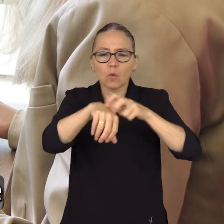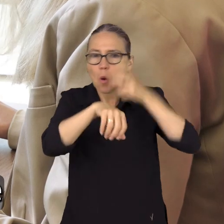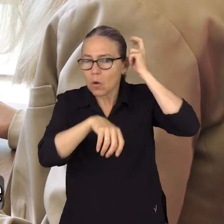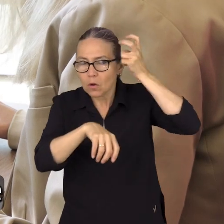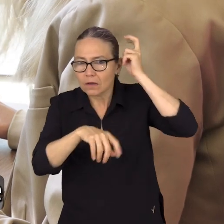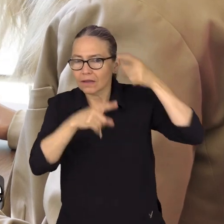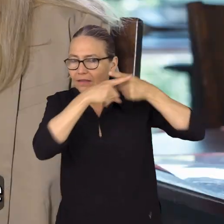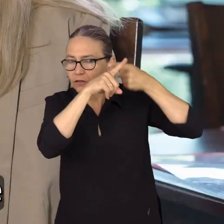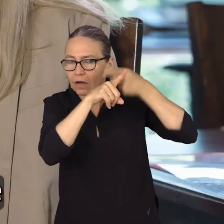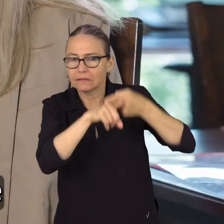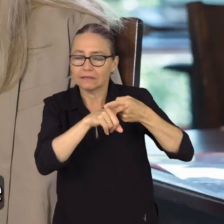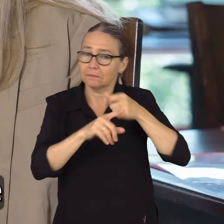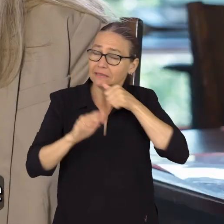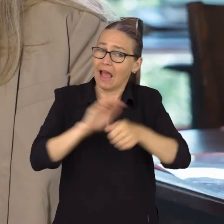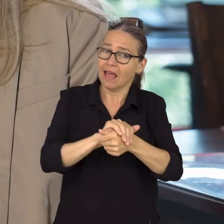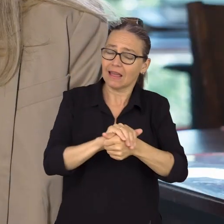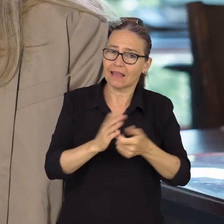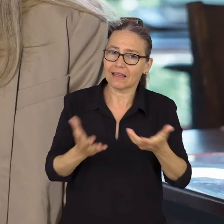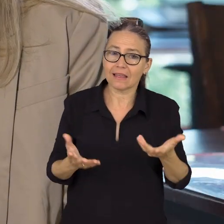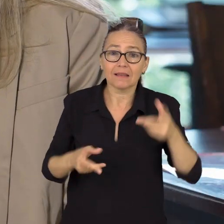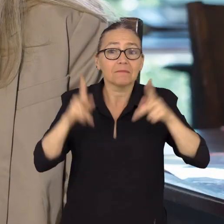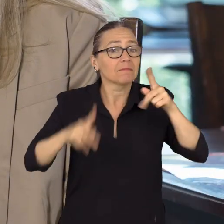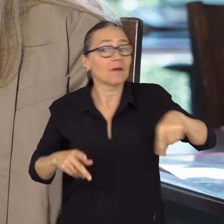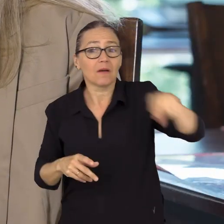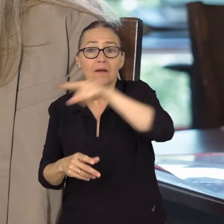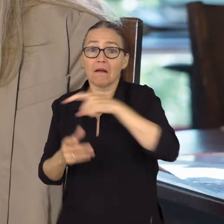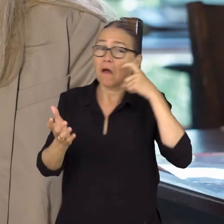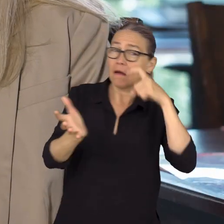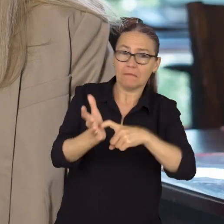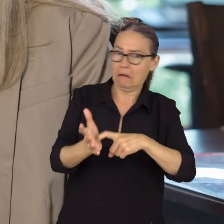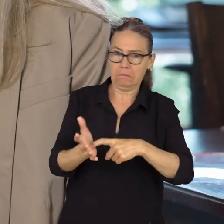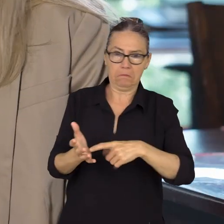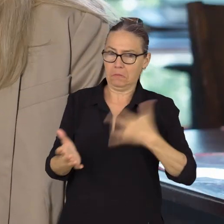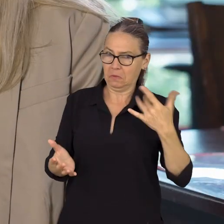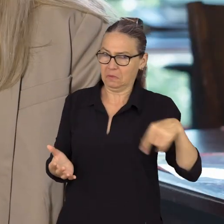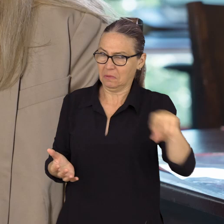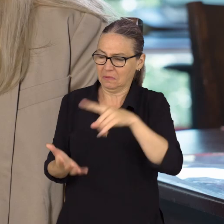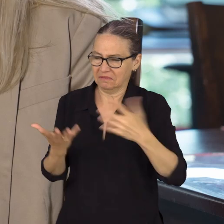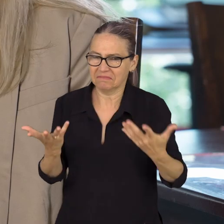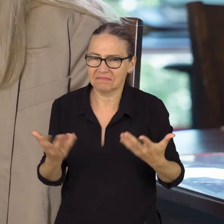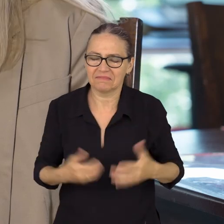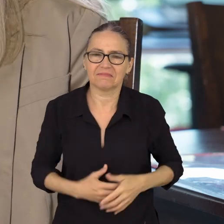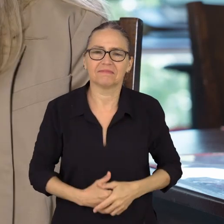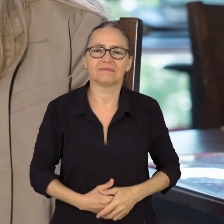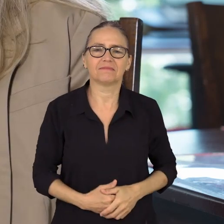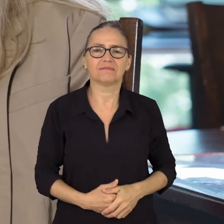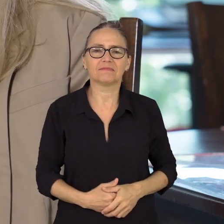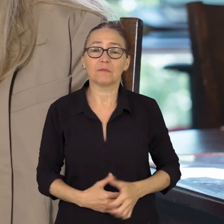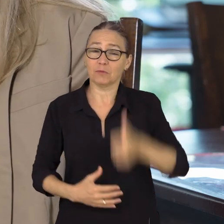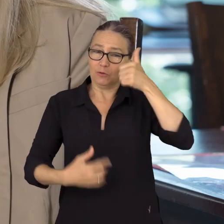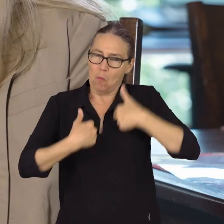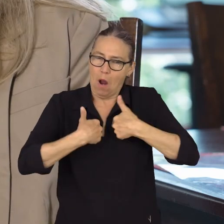hidden neurodivergence that usually people wouldn't really notice. I